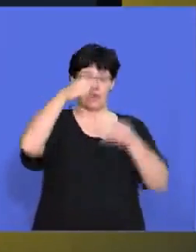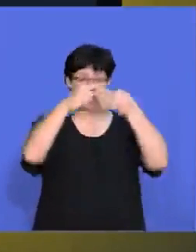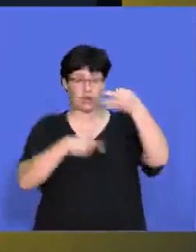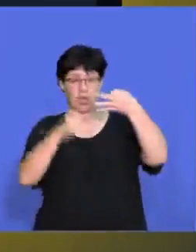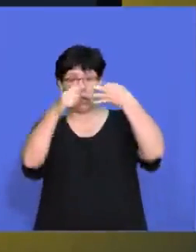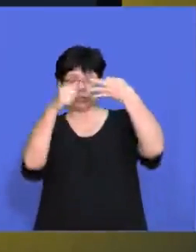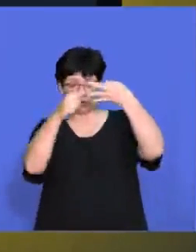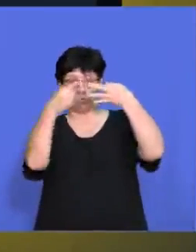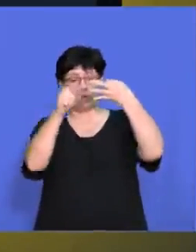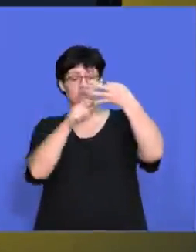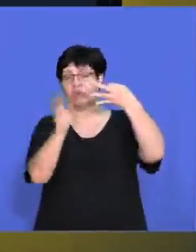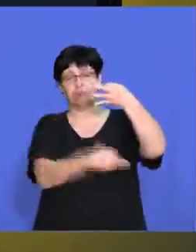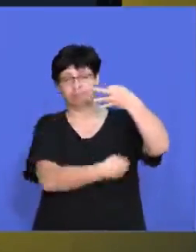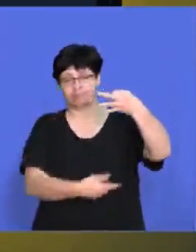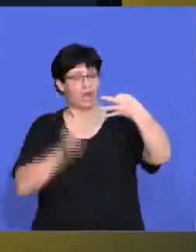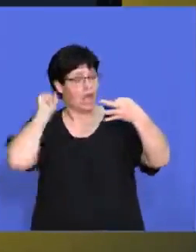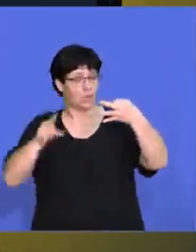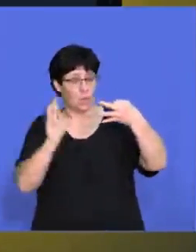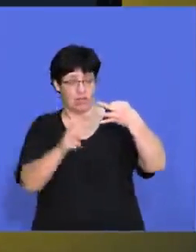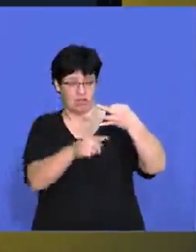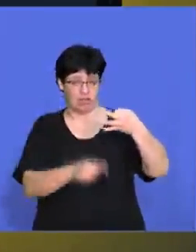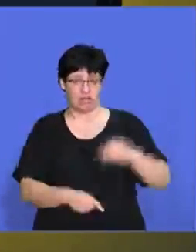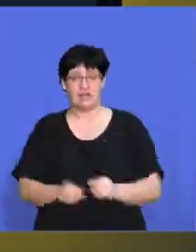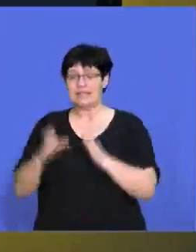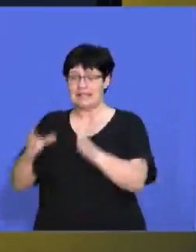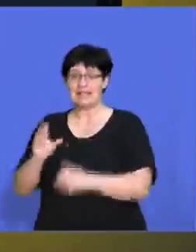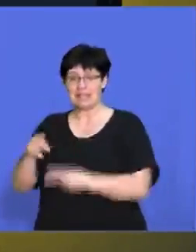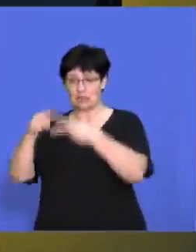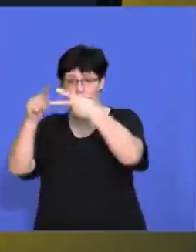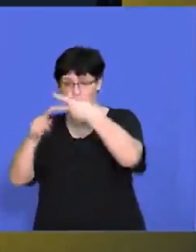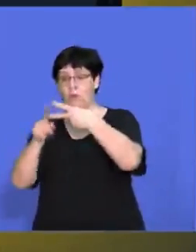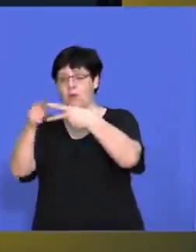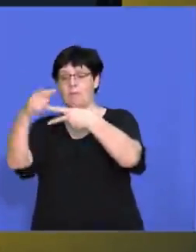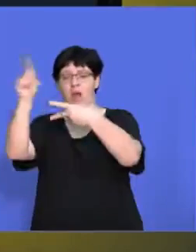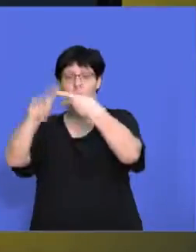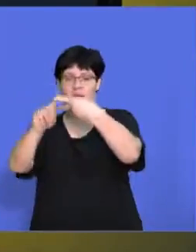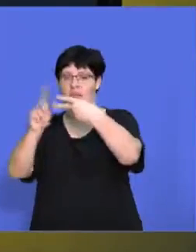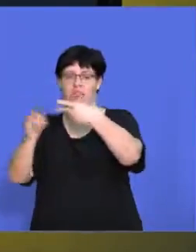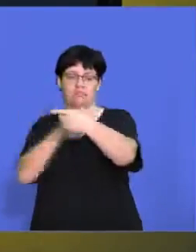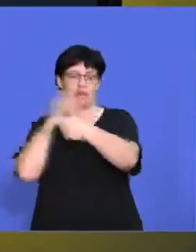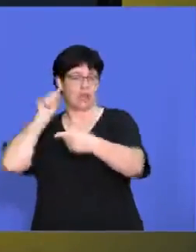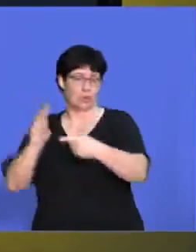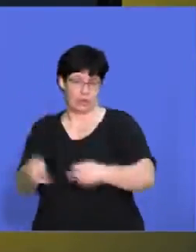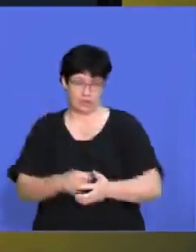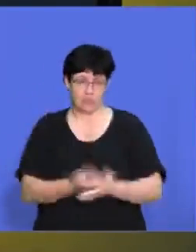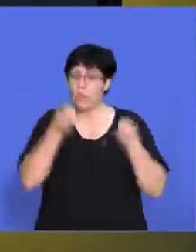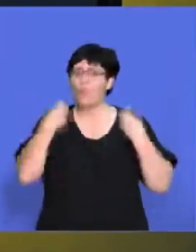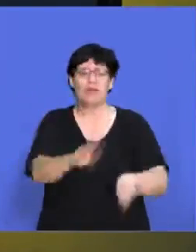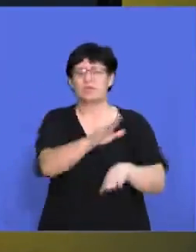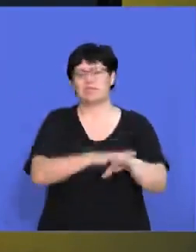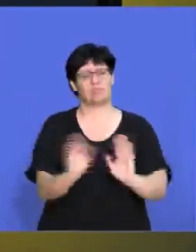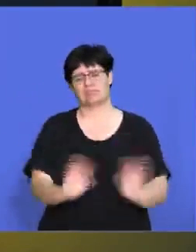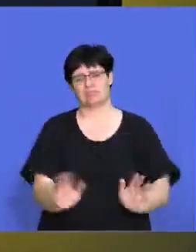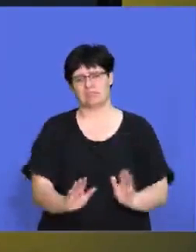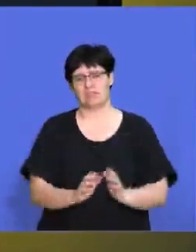only mark the first two questions from Section B. And they'll only mark one question from Section C. So you don't want to be, uh, wasting your